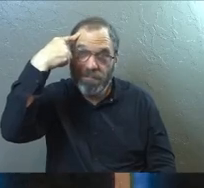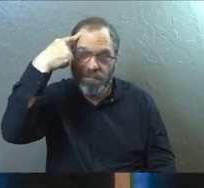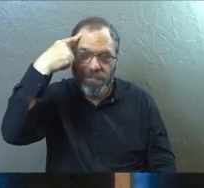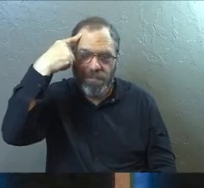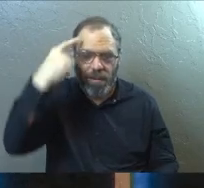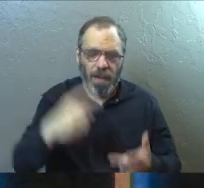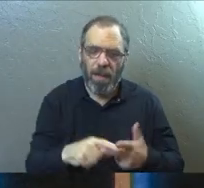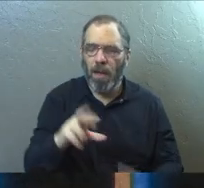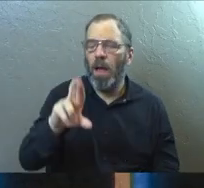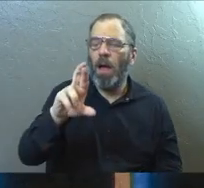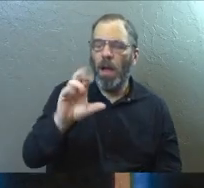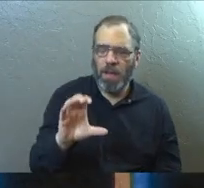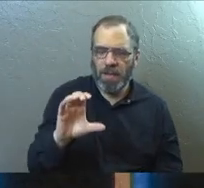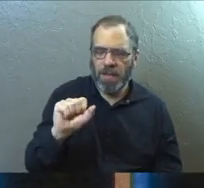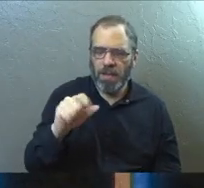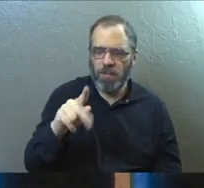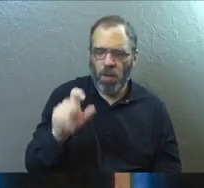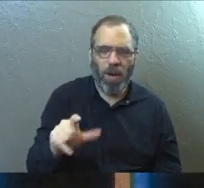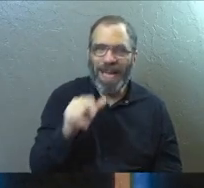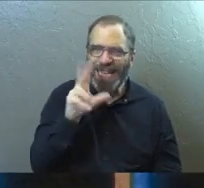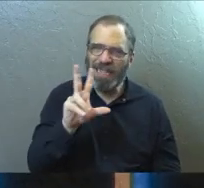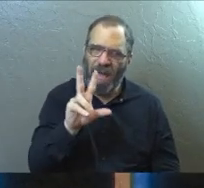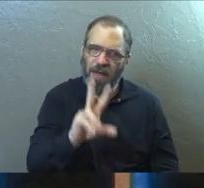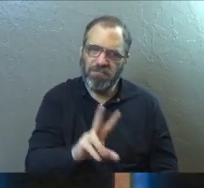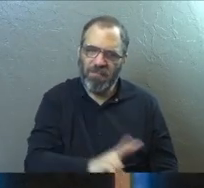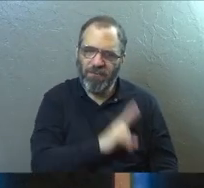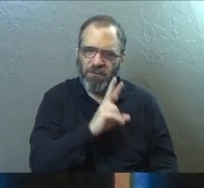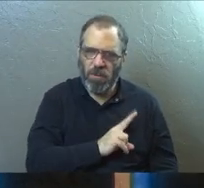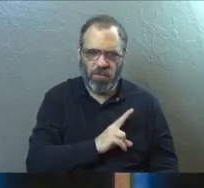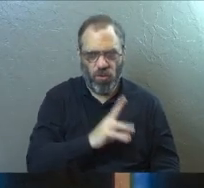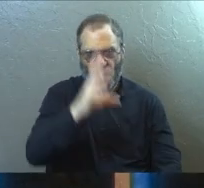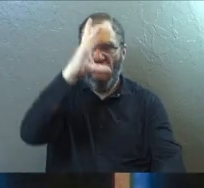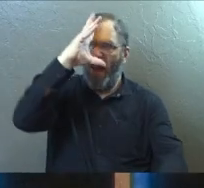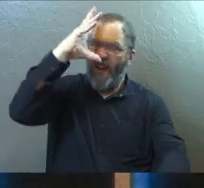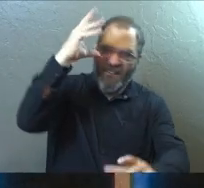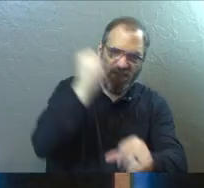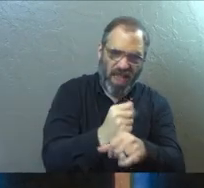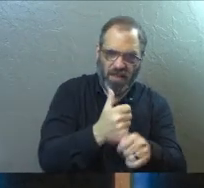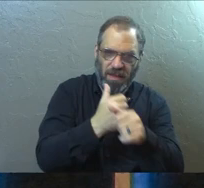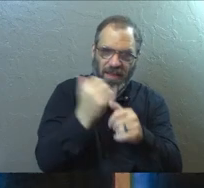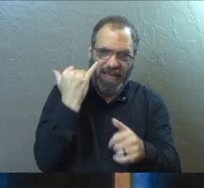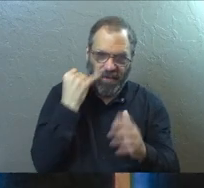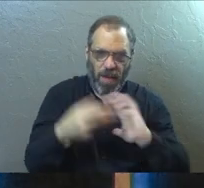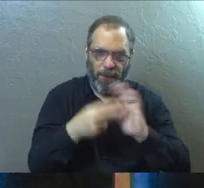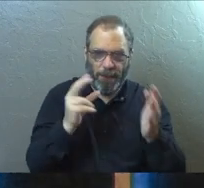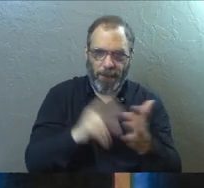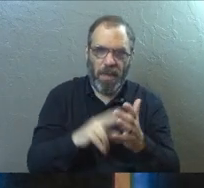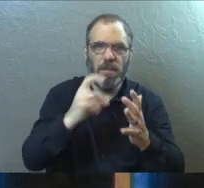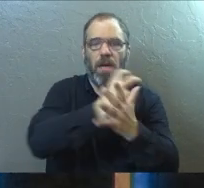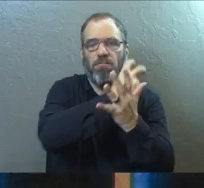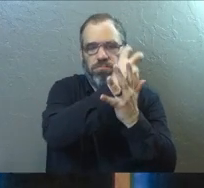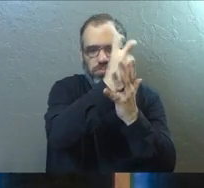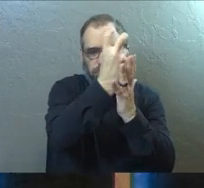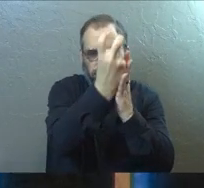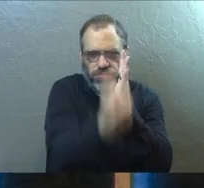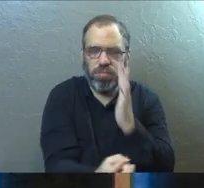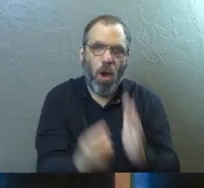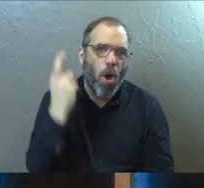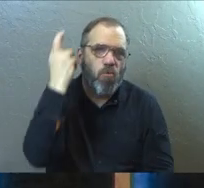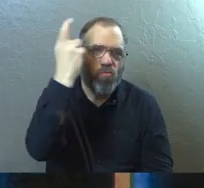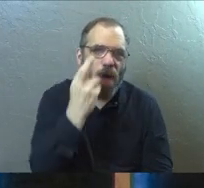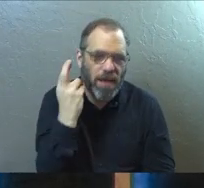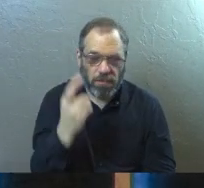Next, R.C. Sproul says it's not virtuous to take a leap of faith if that means we plunge into a rationality.